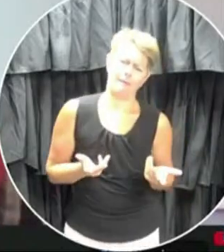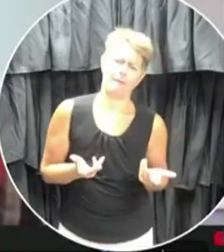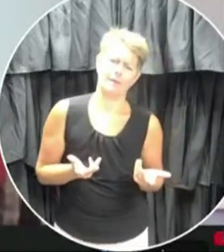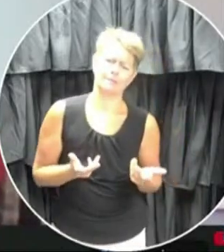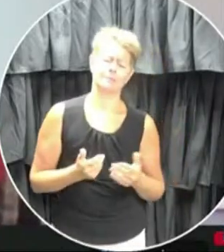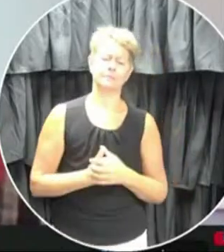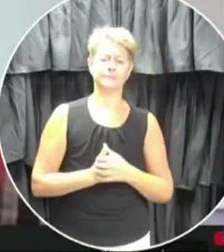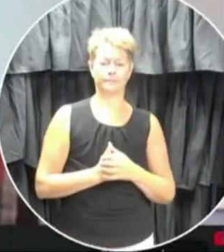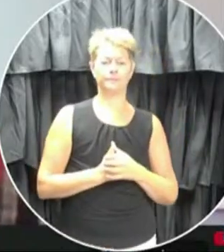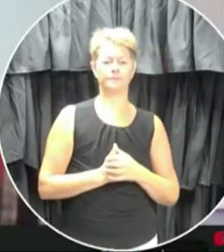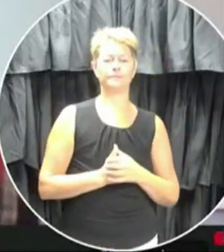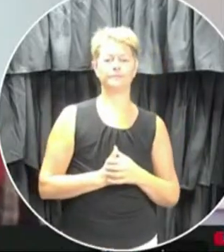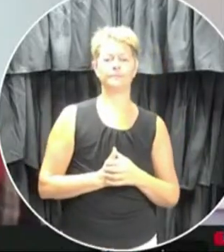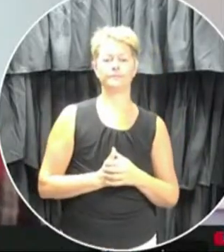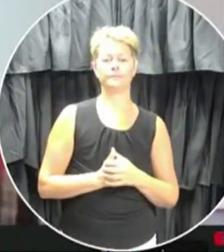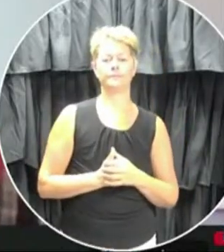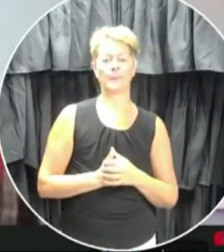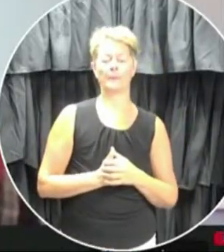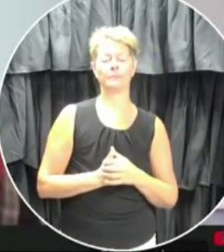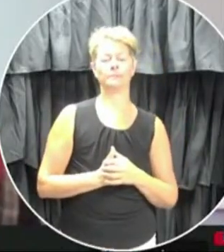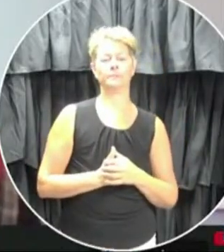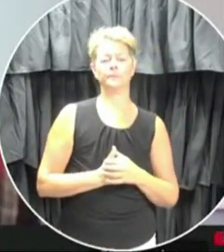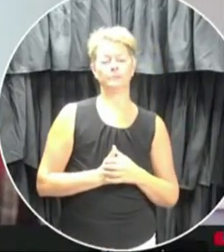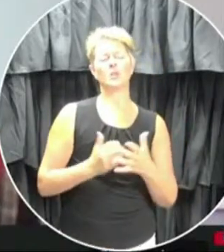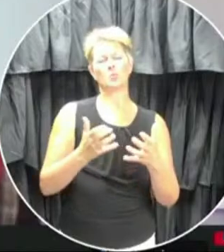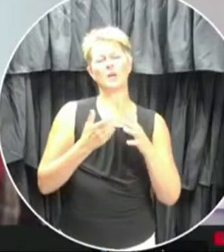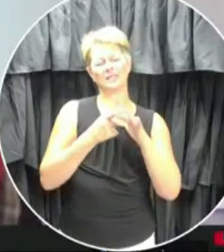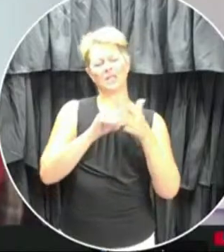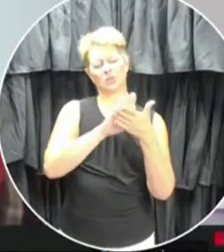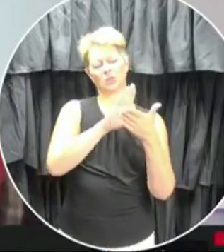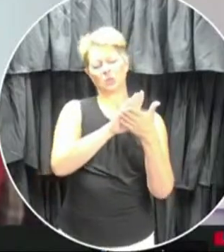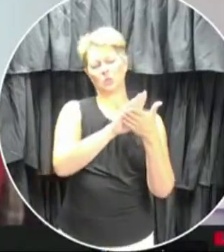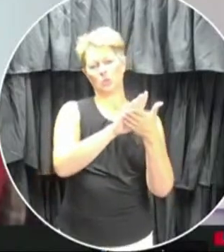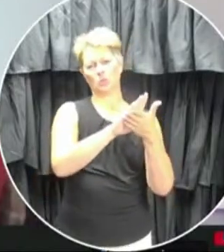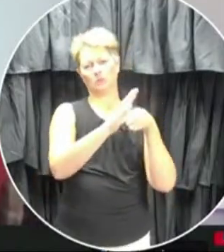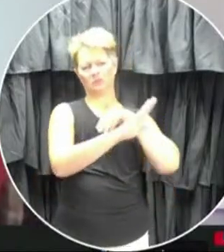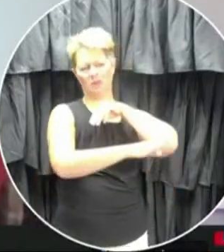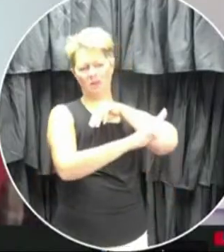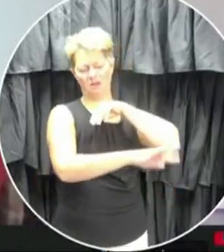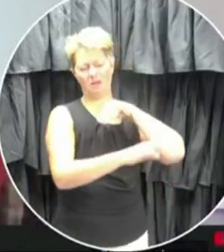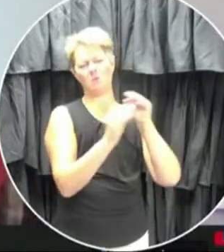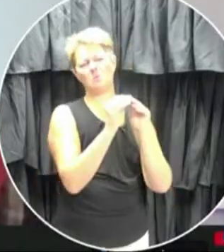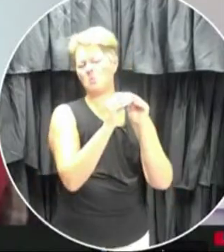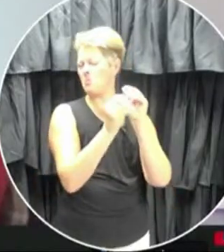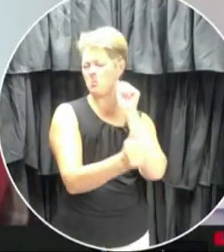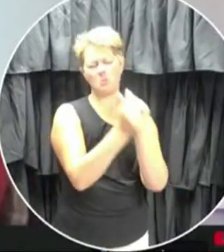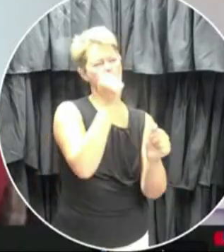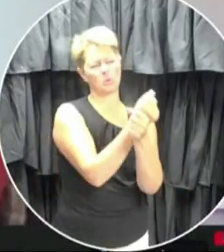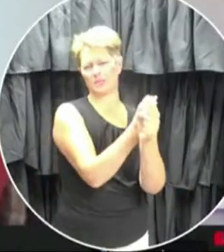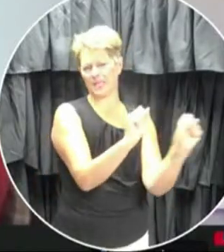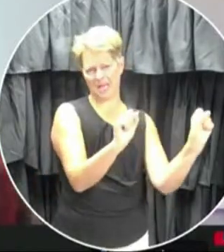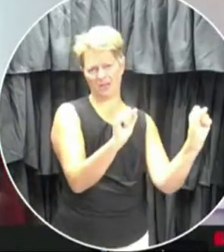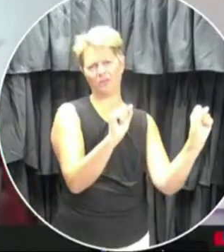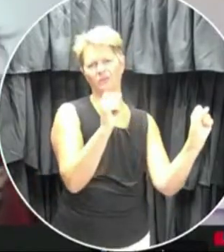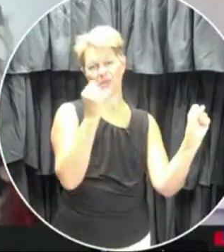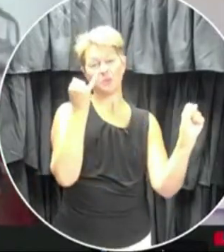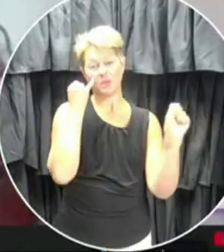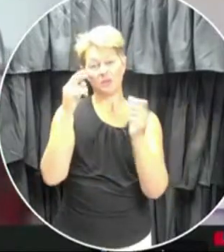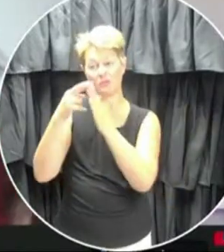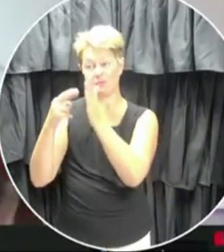uh, with the school year. So, um, you know, if the evidence changes, again, we'll change, as I've said many times before.